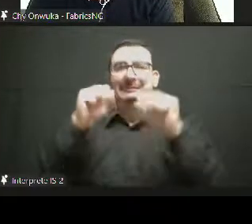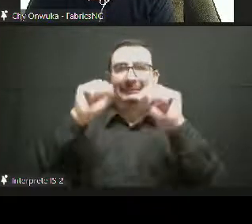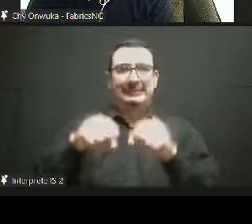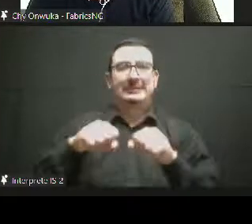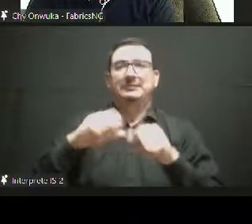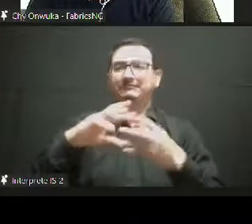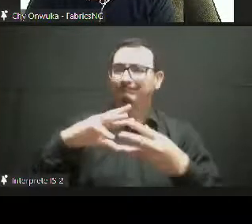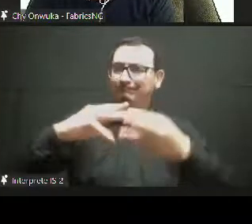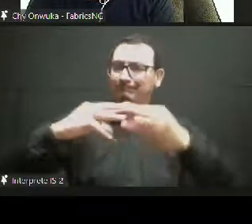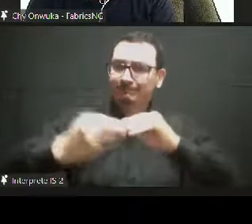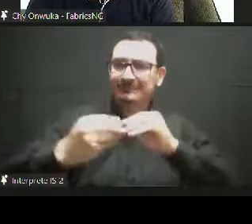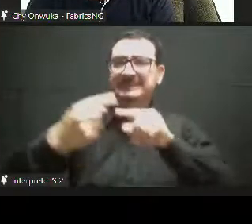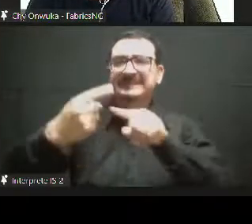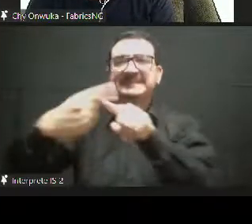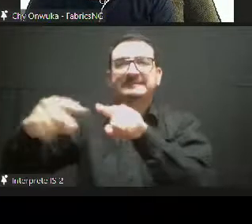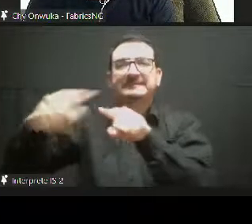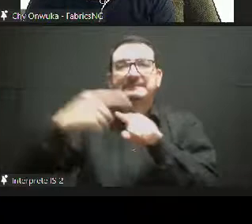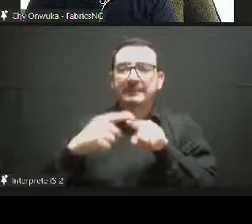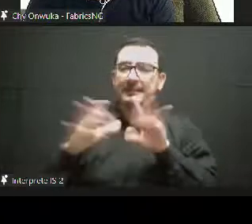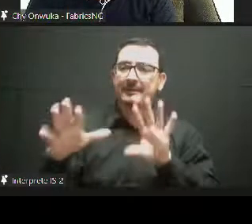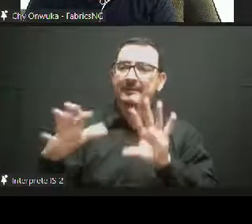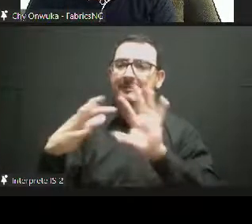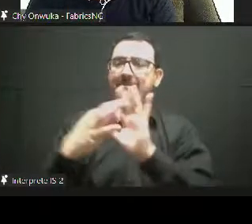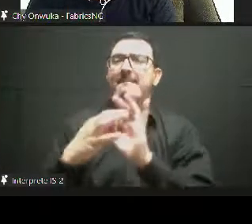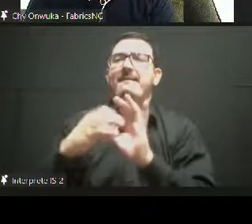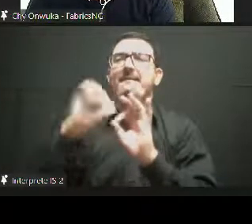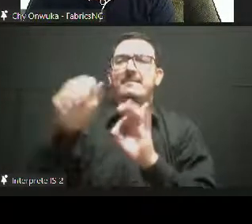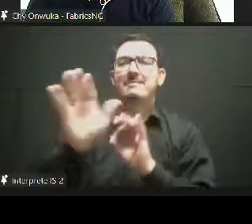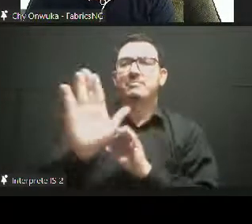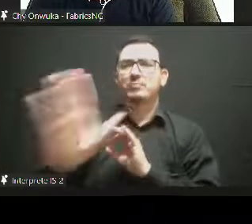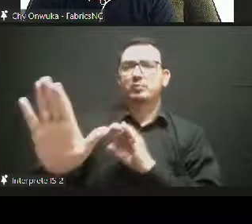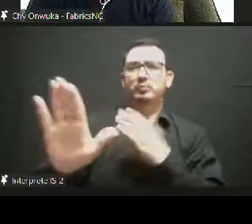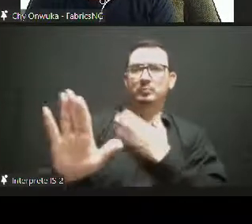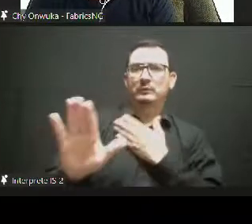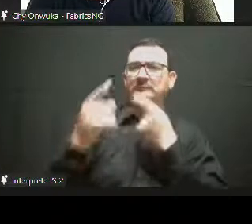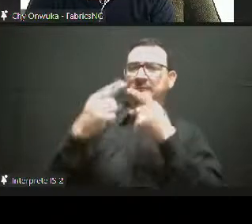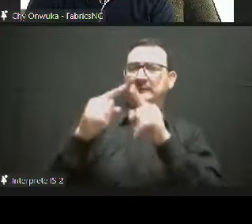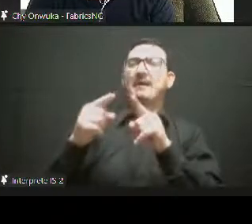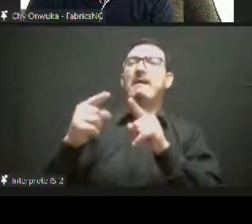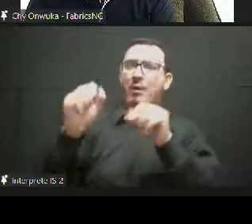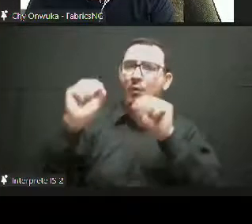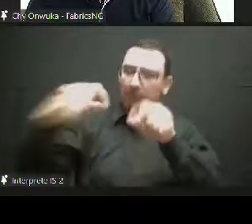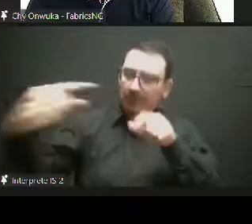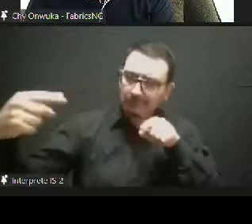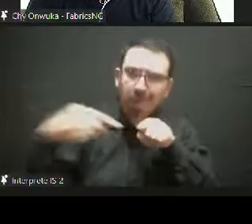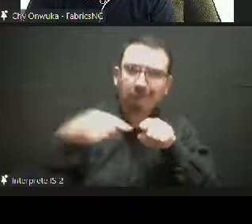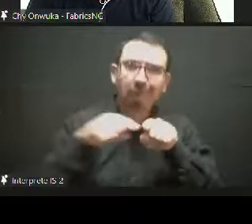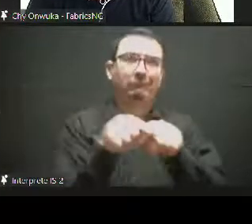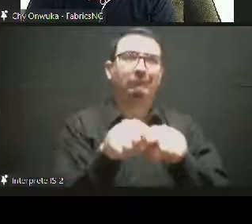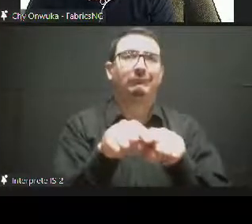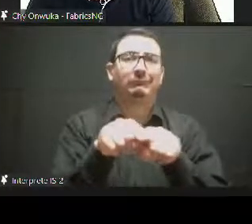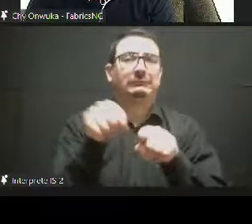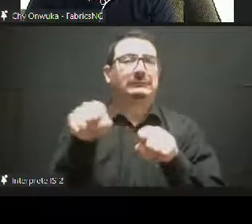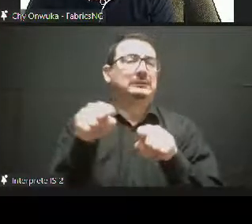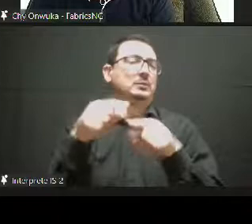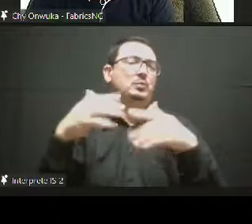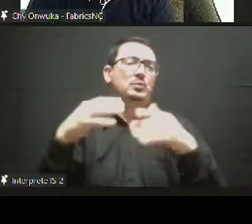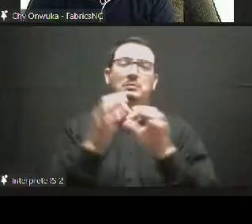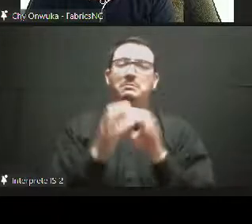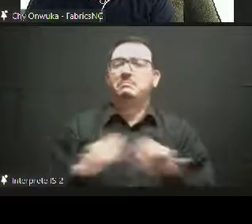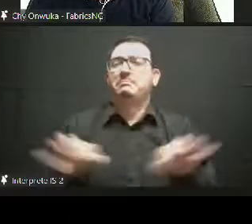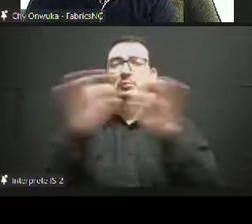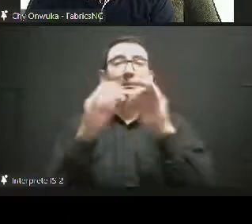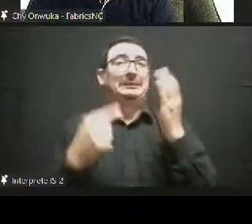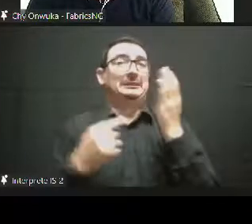on digitization as much as on sustainability. So to summarize, I would say that our efforts